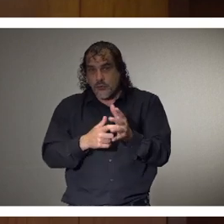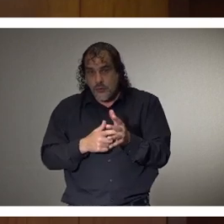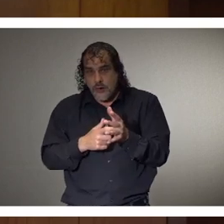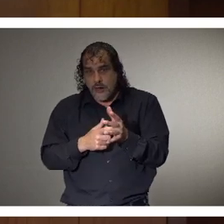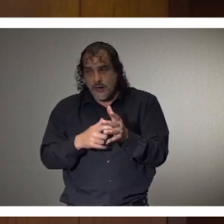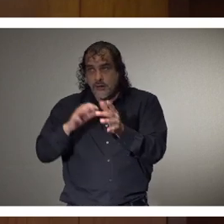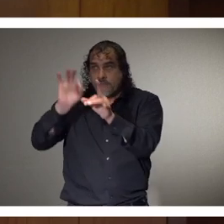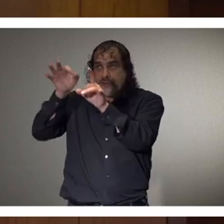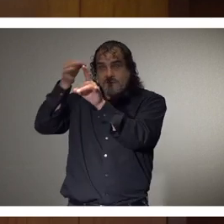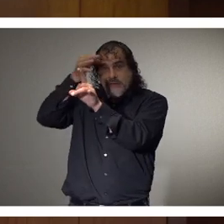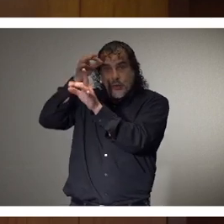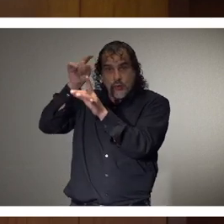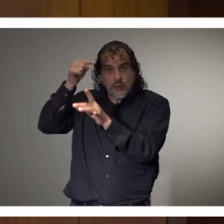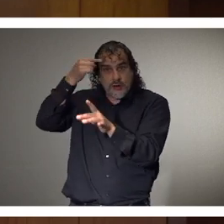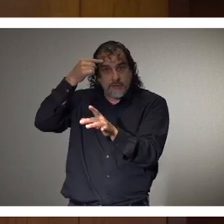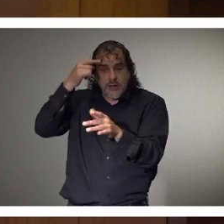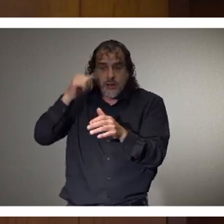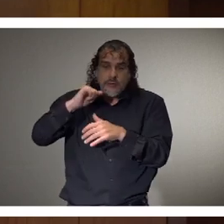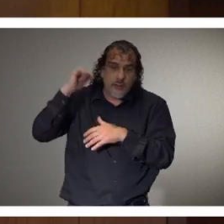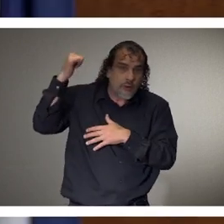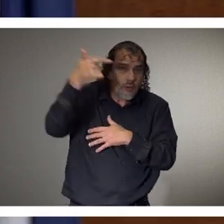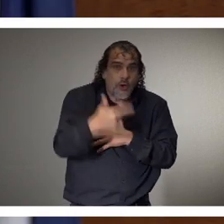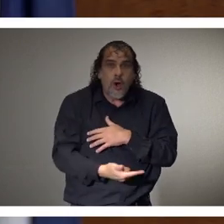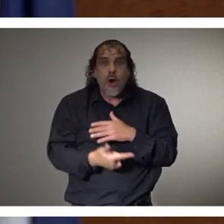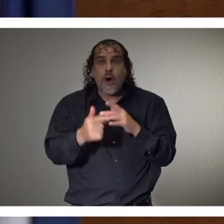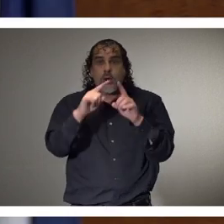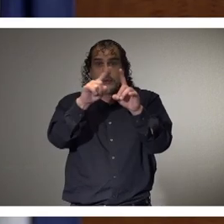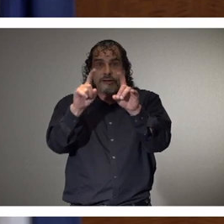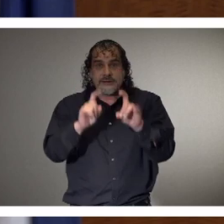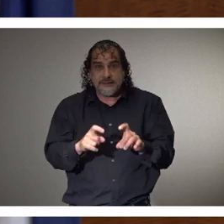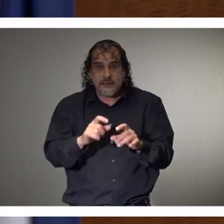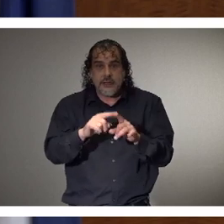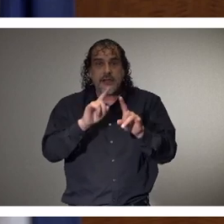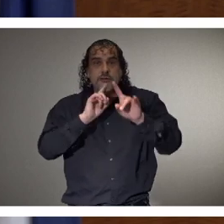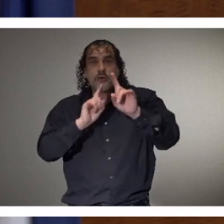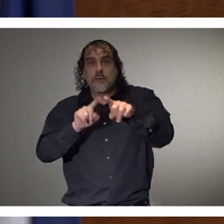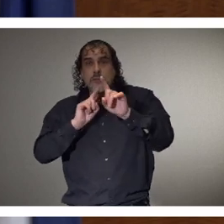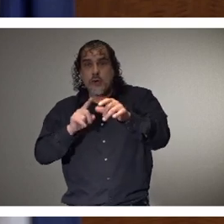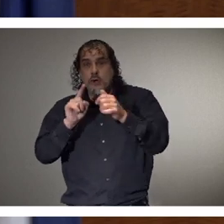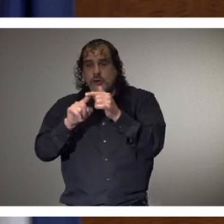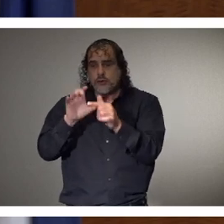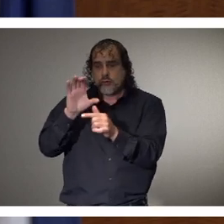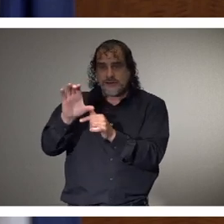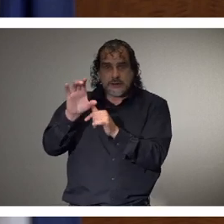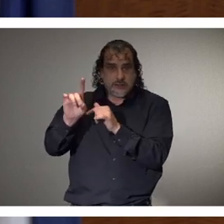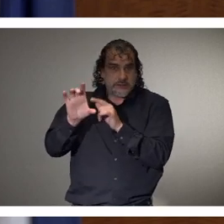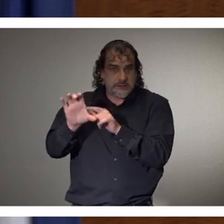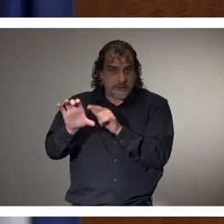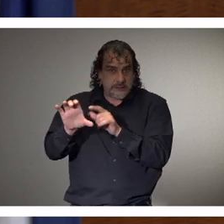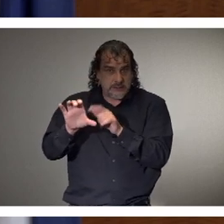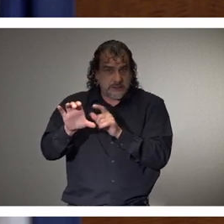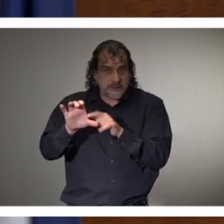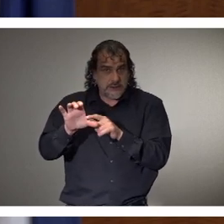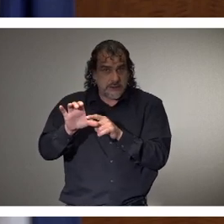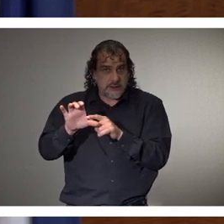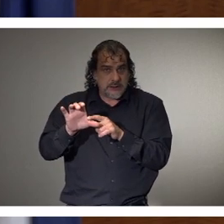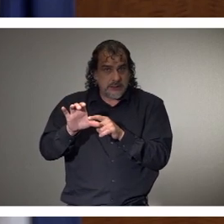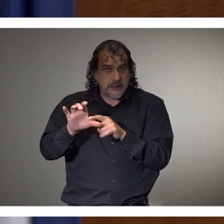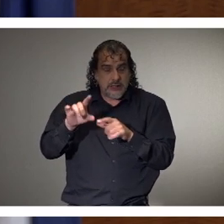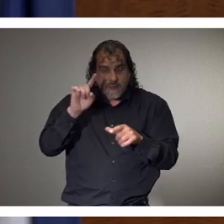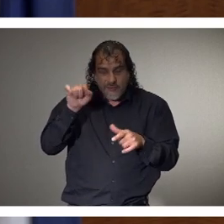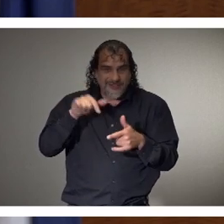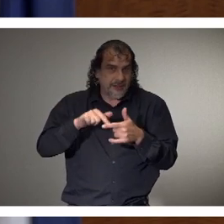the federal government that all testing is reported to the CDC. Obviously, in this entire